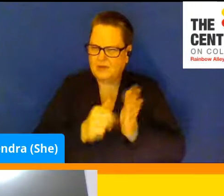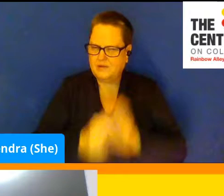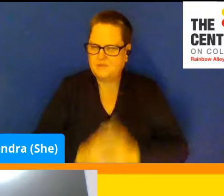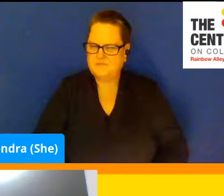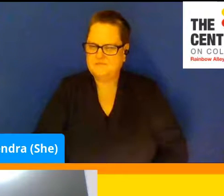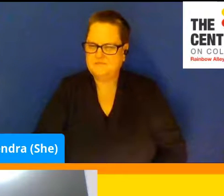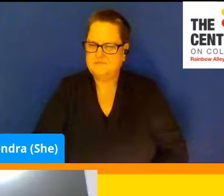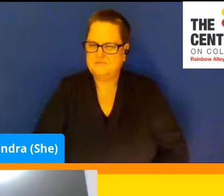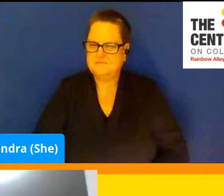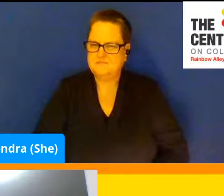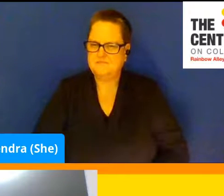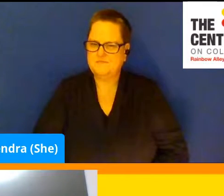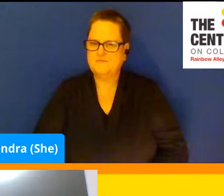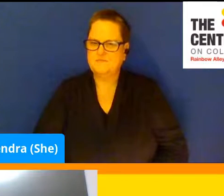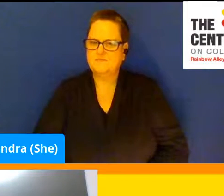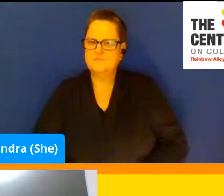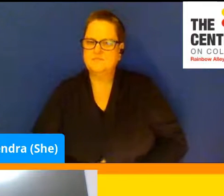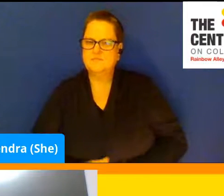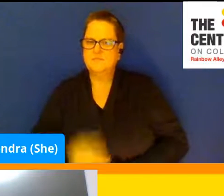So we'll see how this goes.